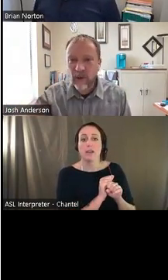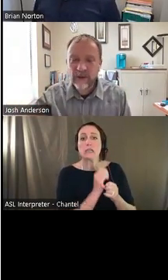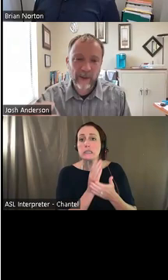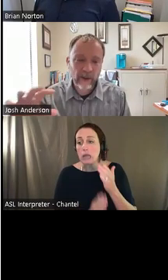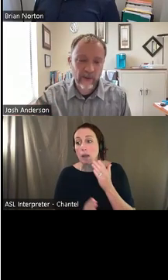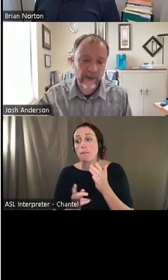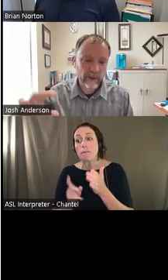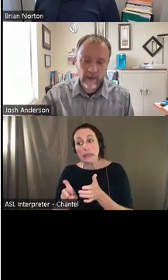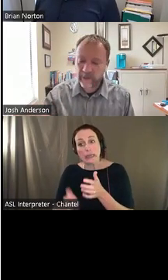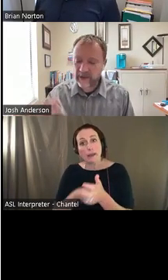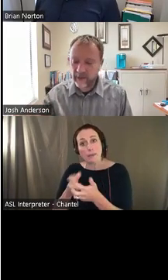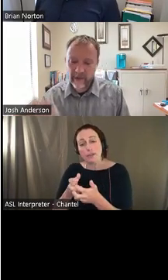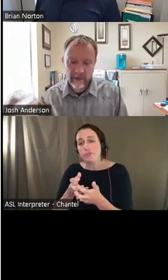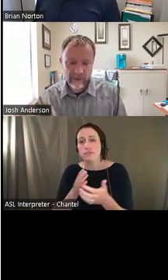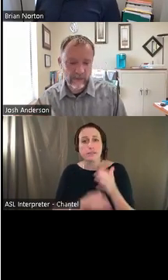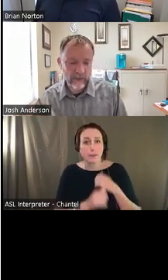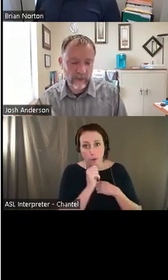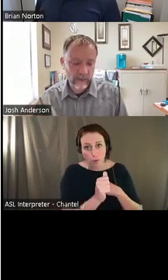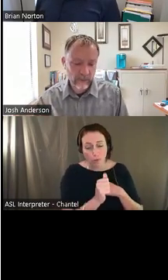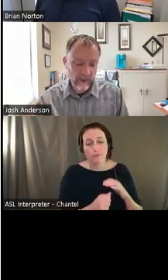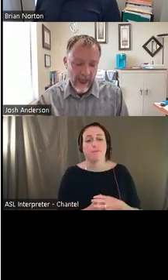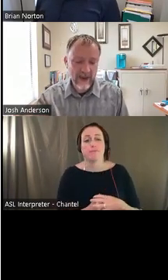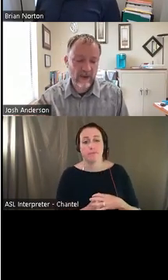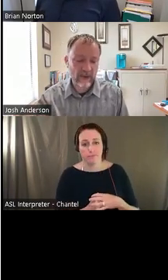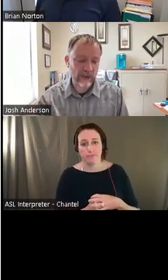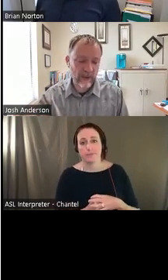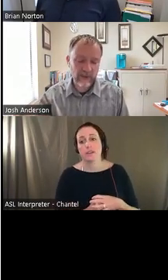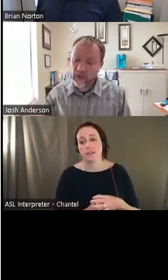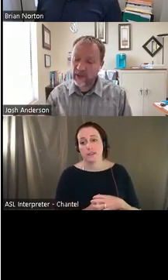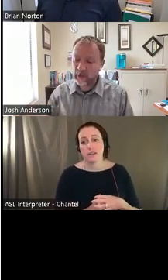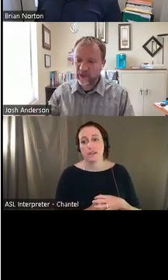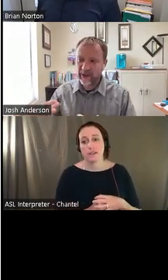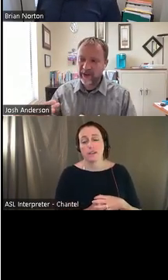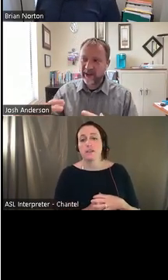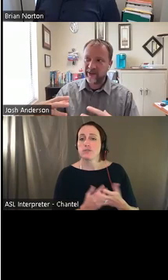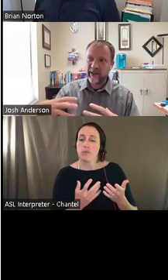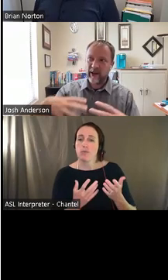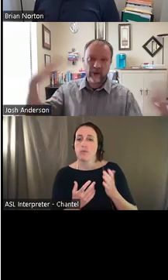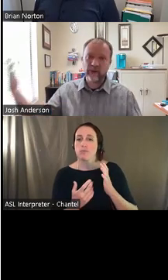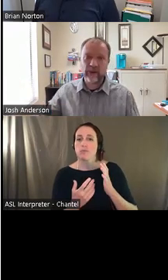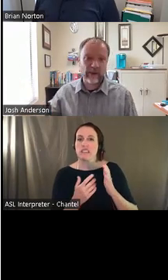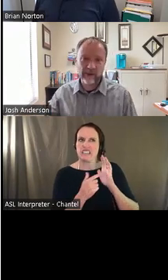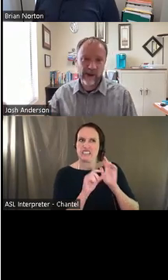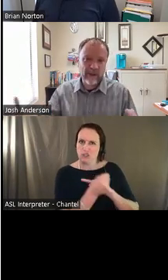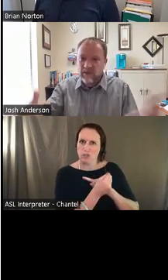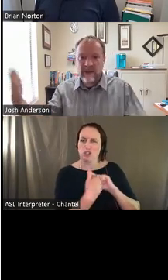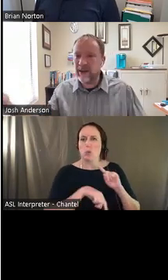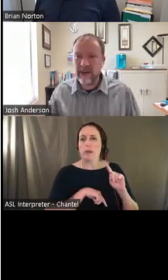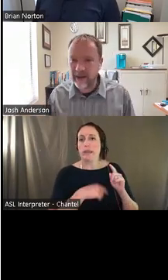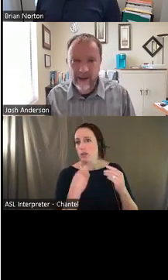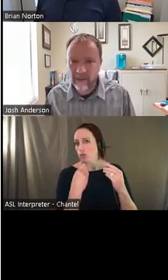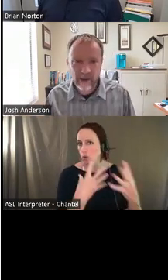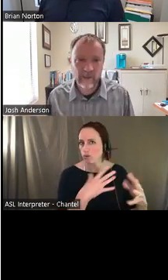As we talked about those things, we talked about some barriers the individual had on the job, but if you think there was a lot of tasks, they also did on that job that